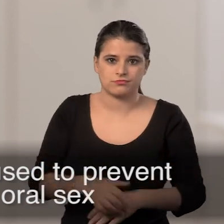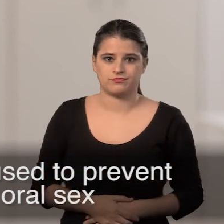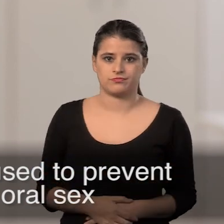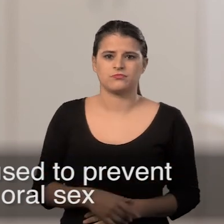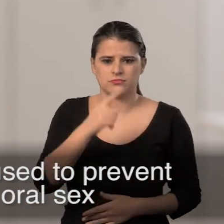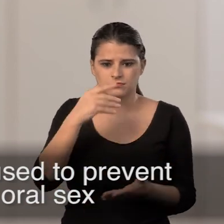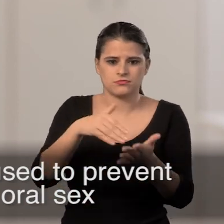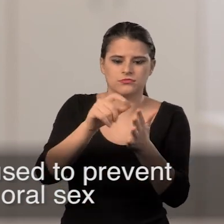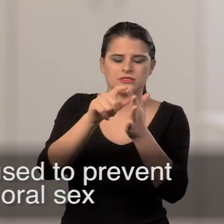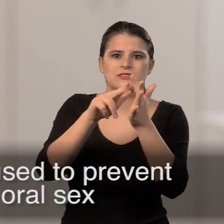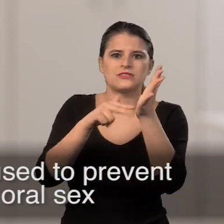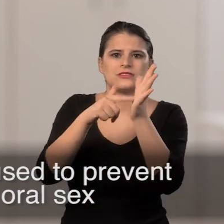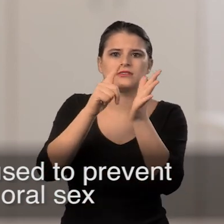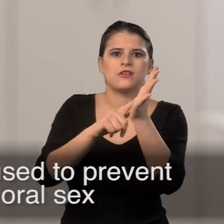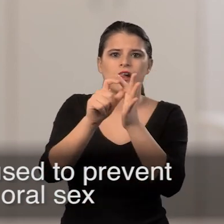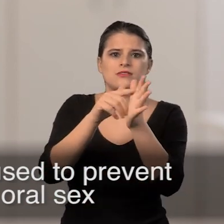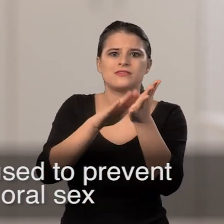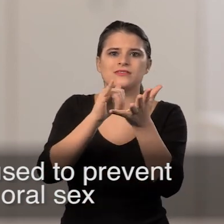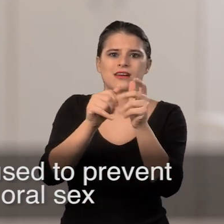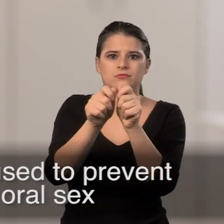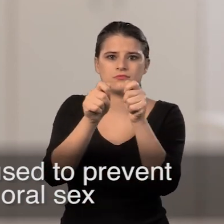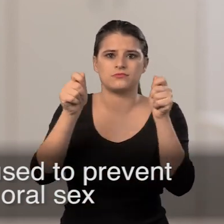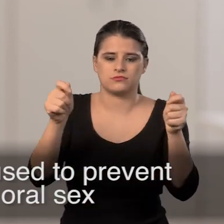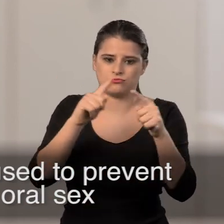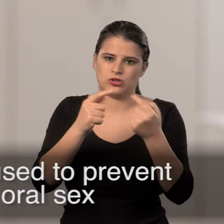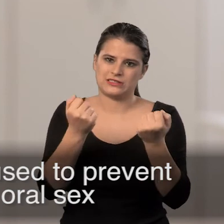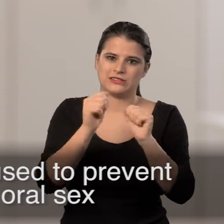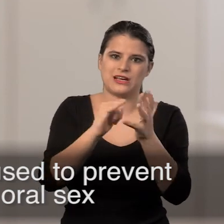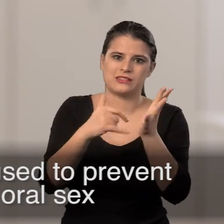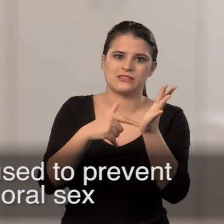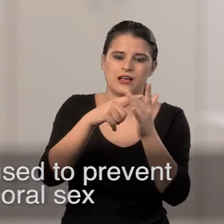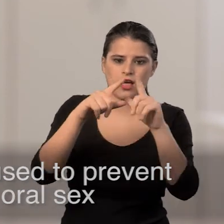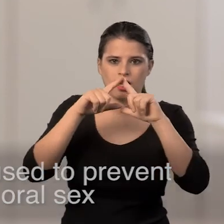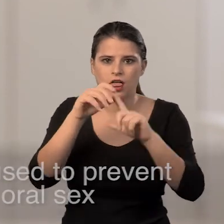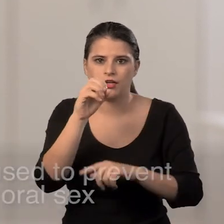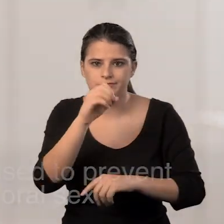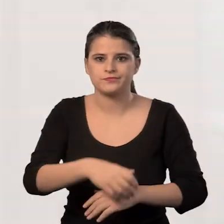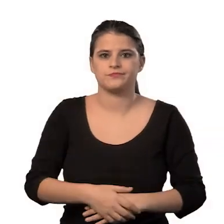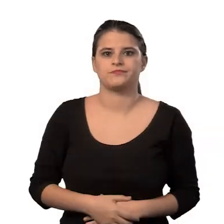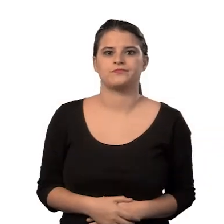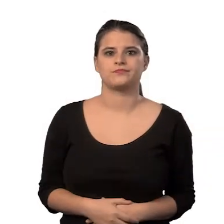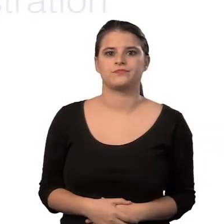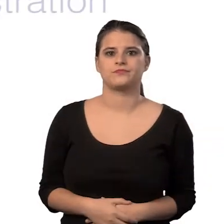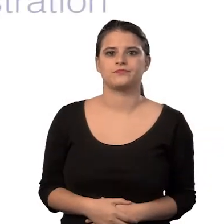as they're better known now, can also be used to prevent STIs when giving or receiving oral sex.